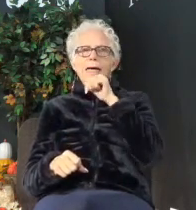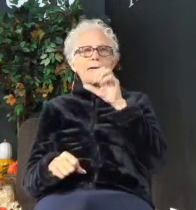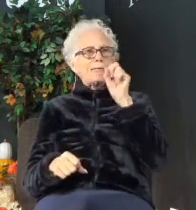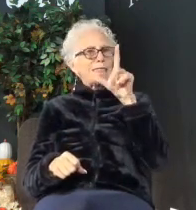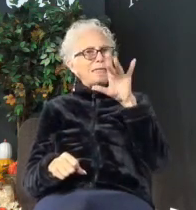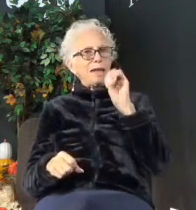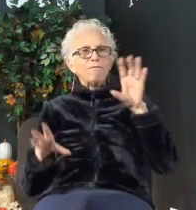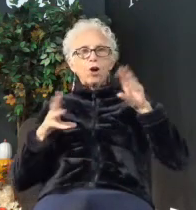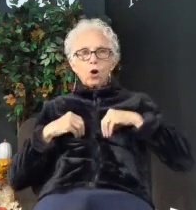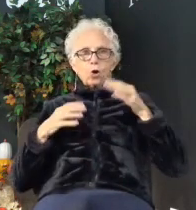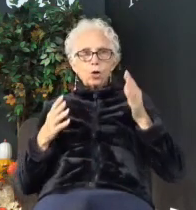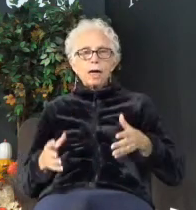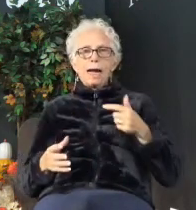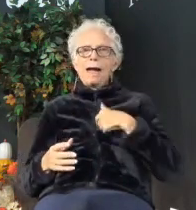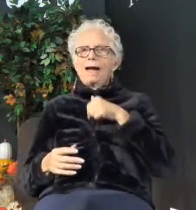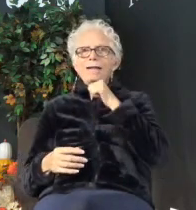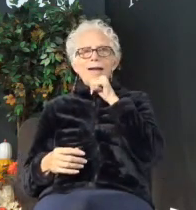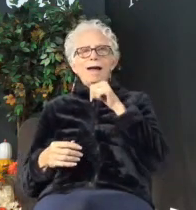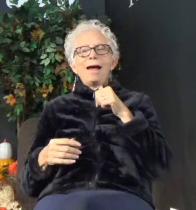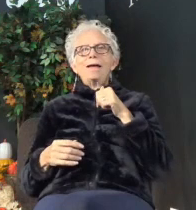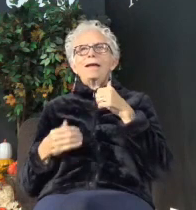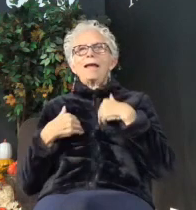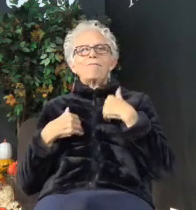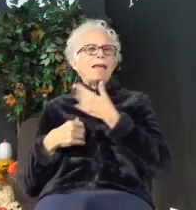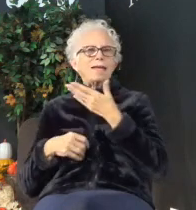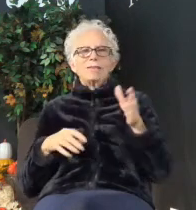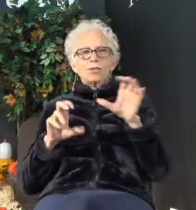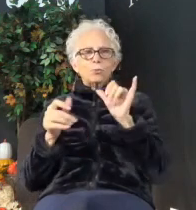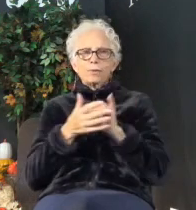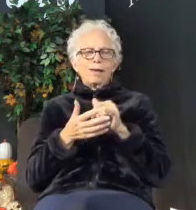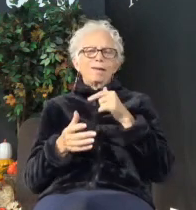I don't have anything to do with this. So I just don't need to read that.